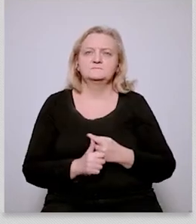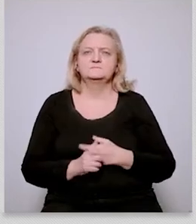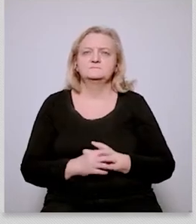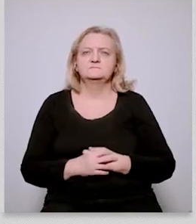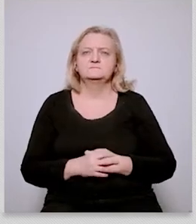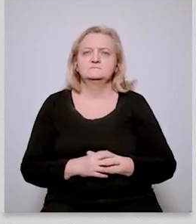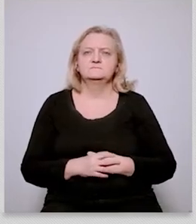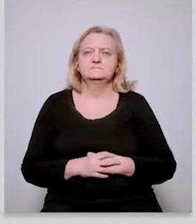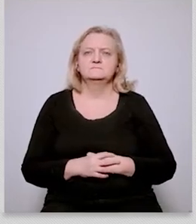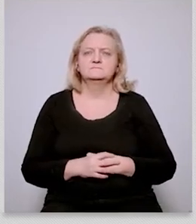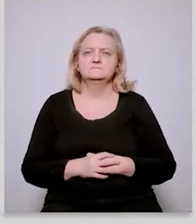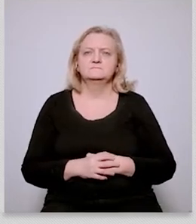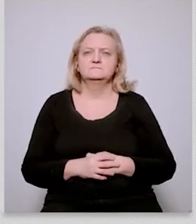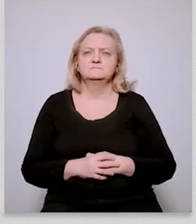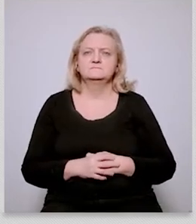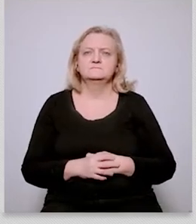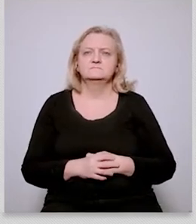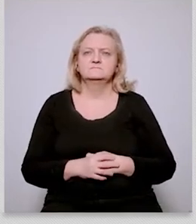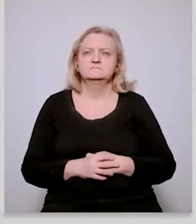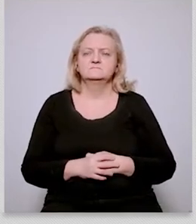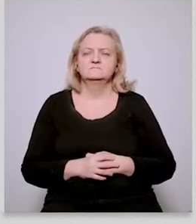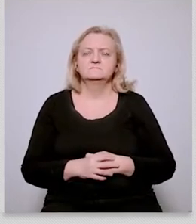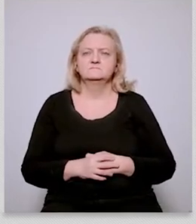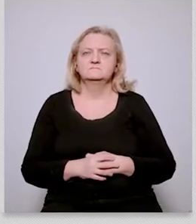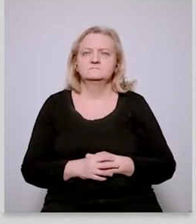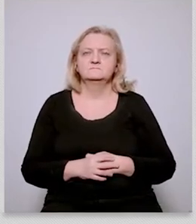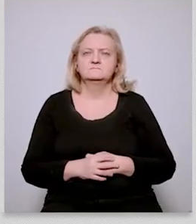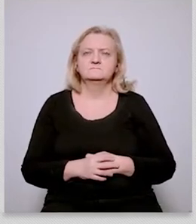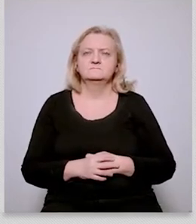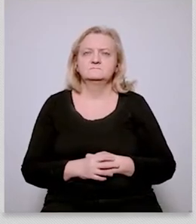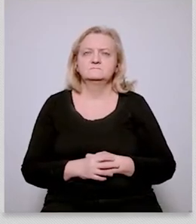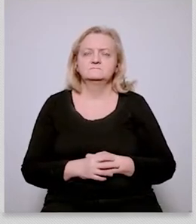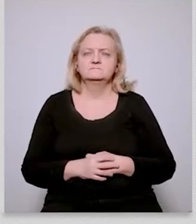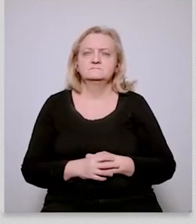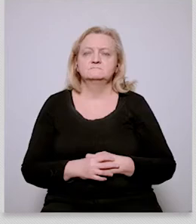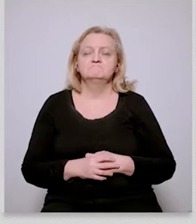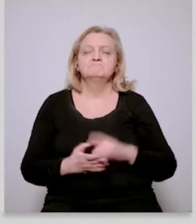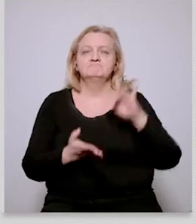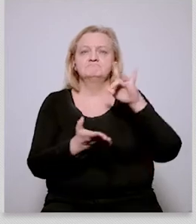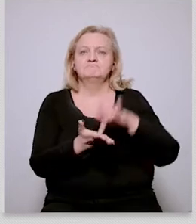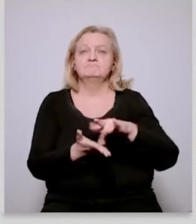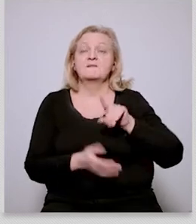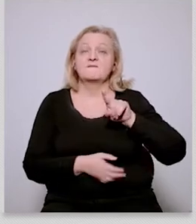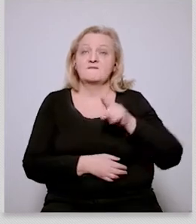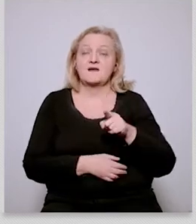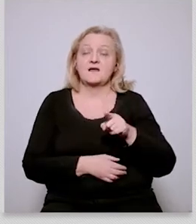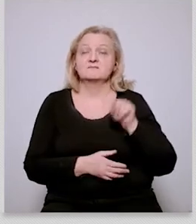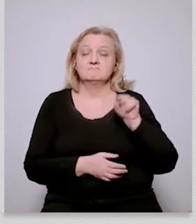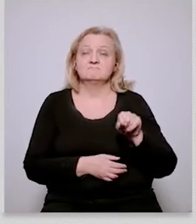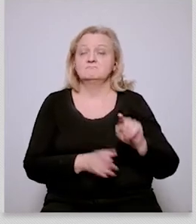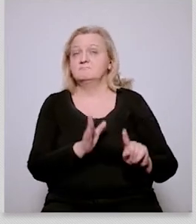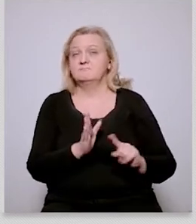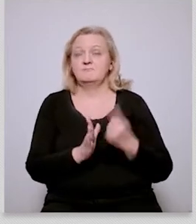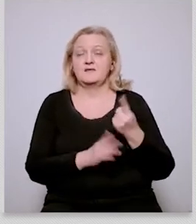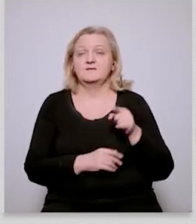bit you know the the first time where you know people became very aware uh that this the issue of climate